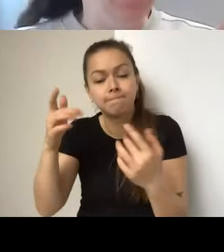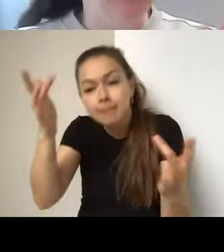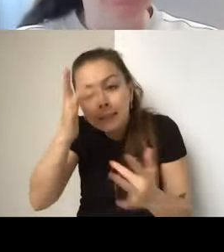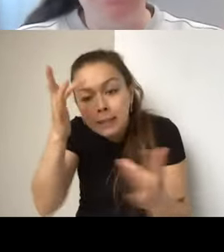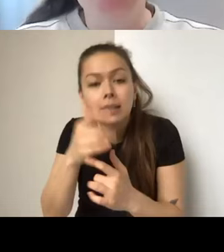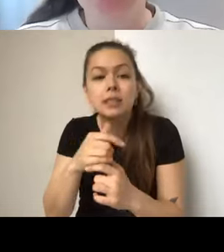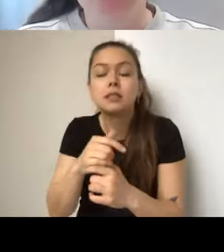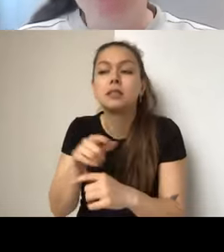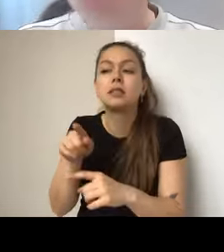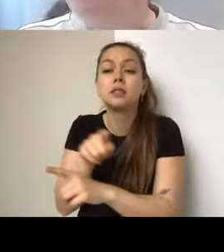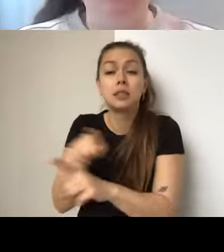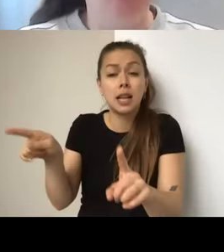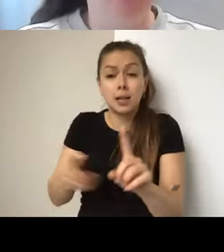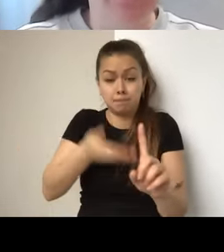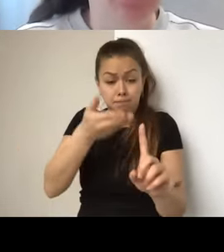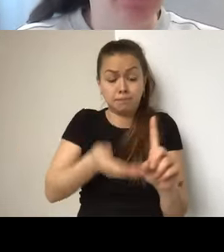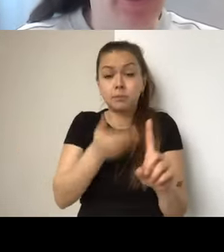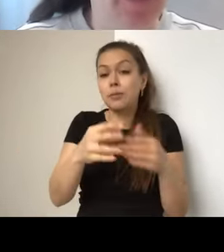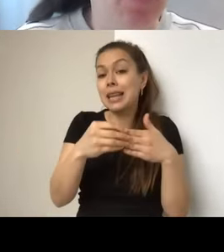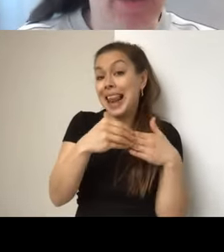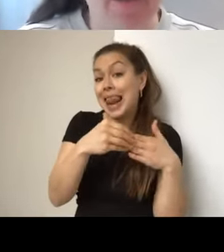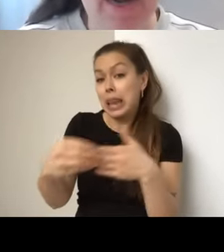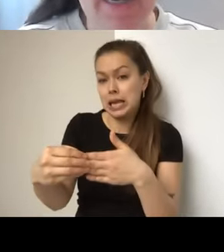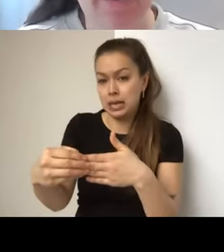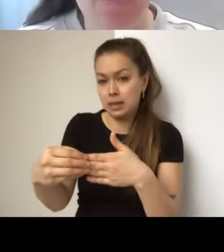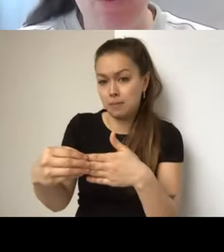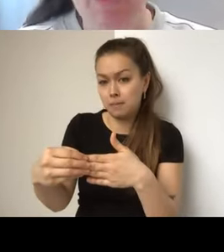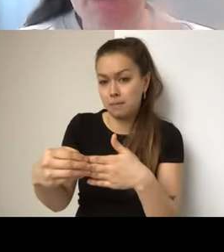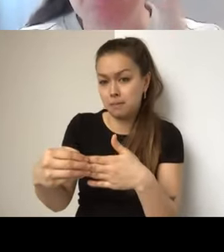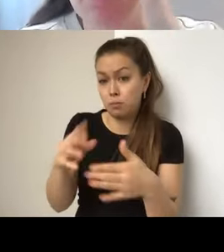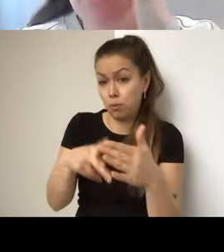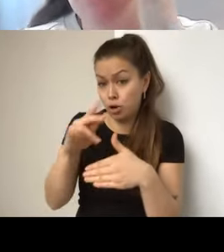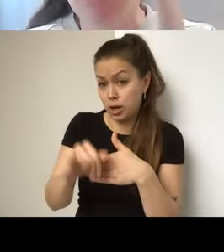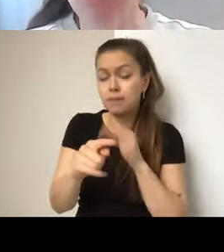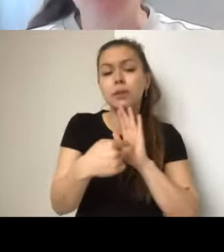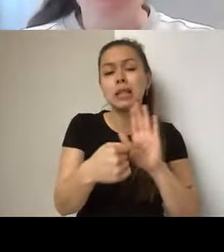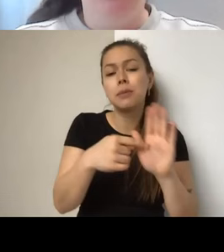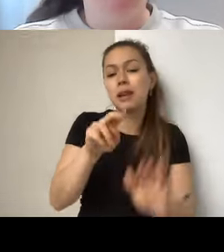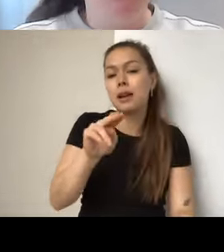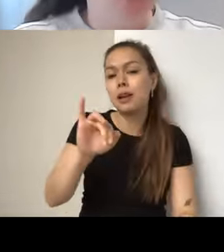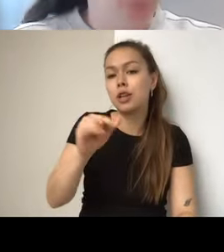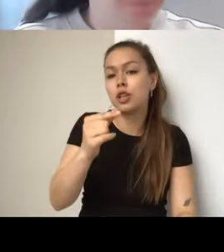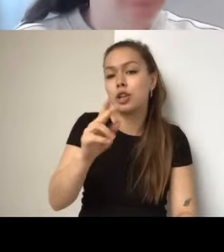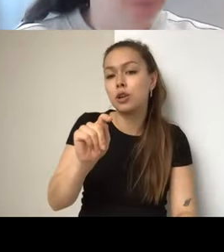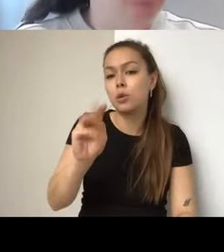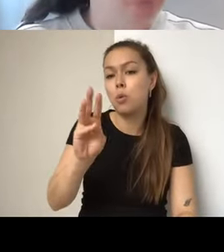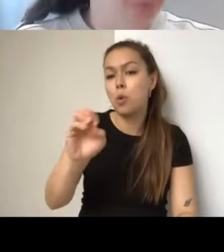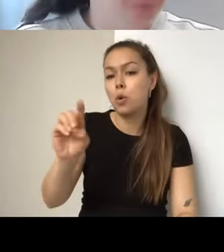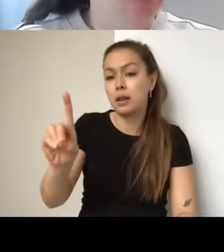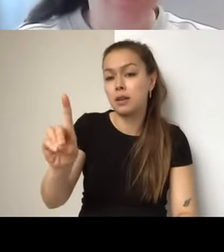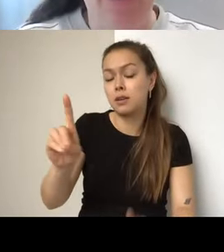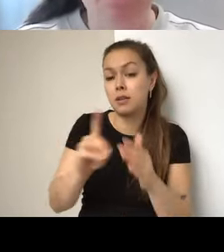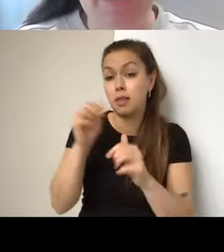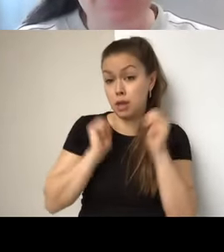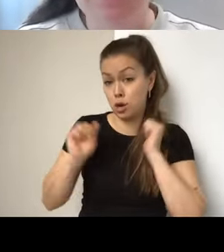as an example, Nightwood Theatre participated in this program a couple of years ago. They wanted to,